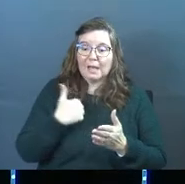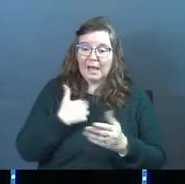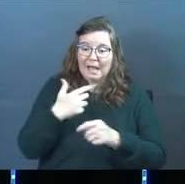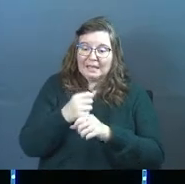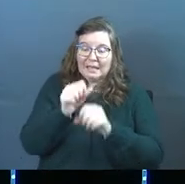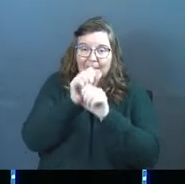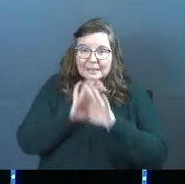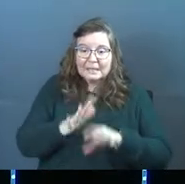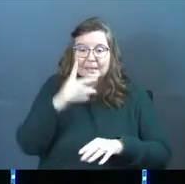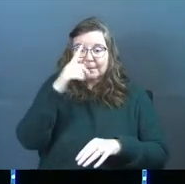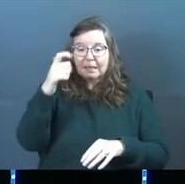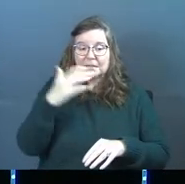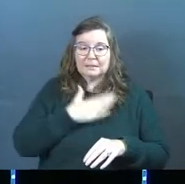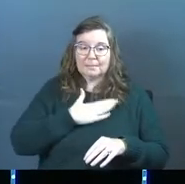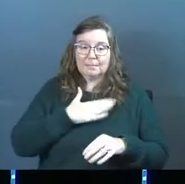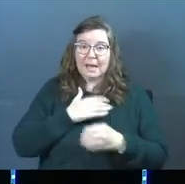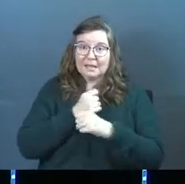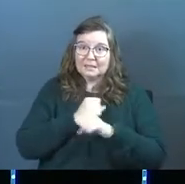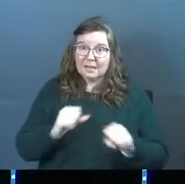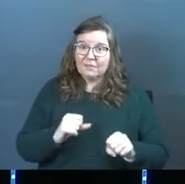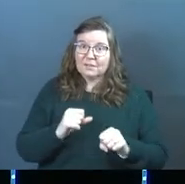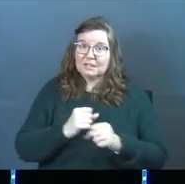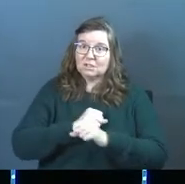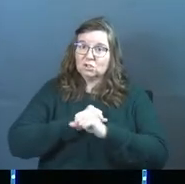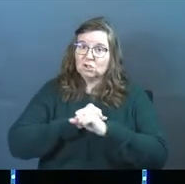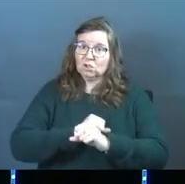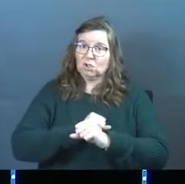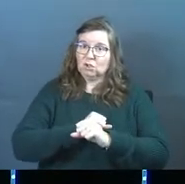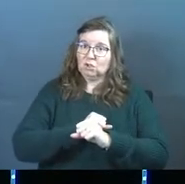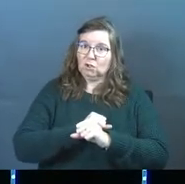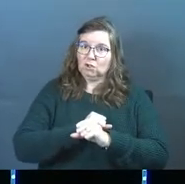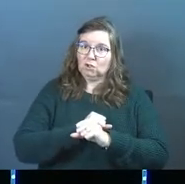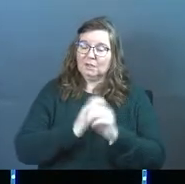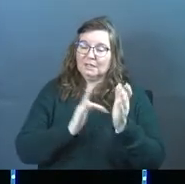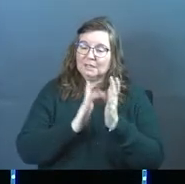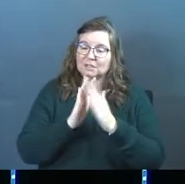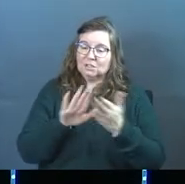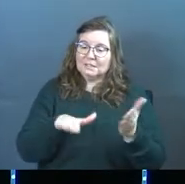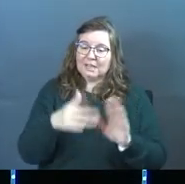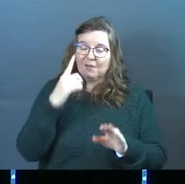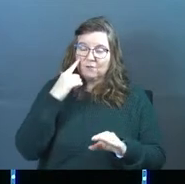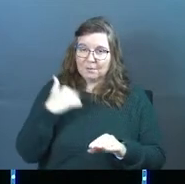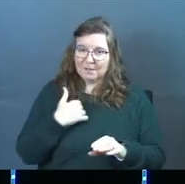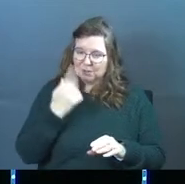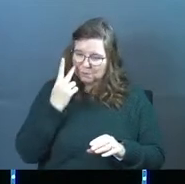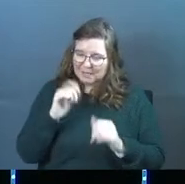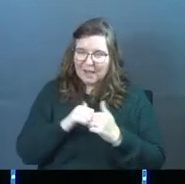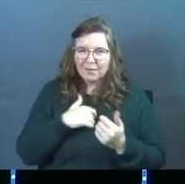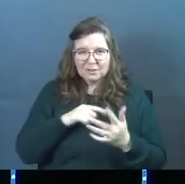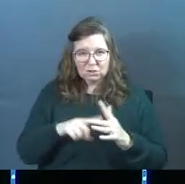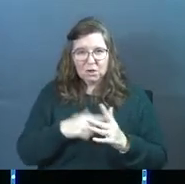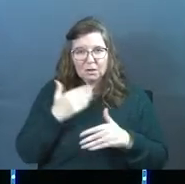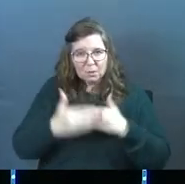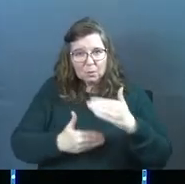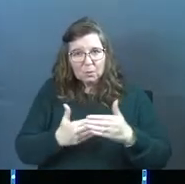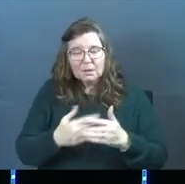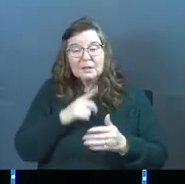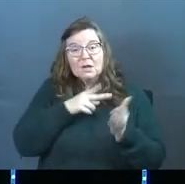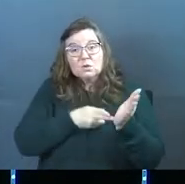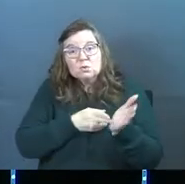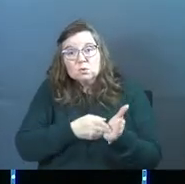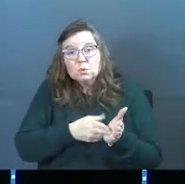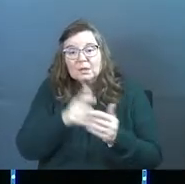I get peace because my salvation is secure and Jesus died for me. Do you see how this is starting to work? See, there's